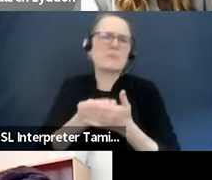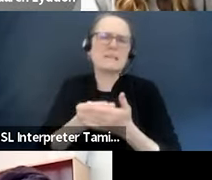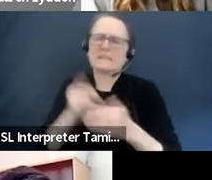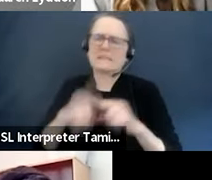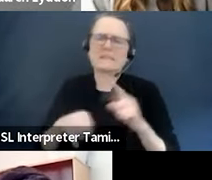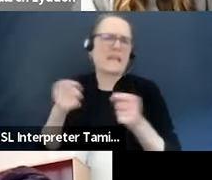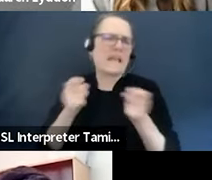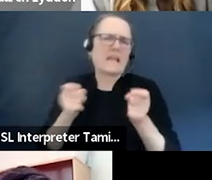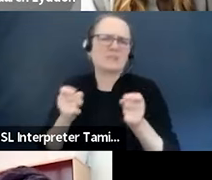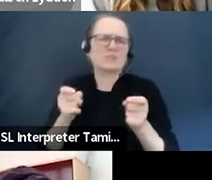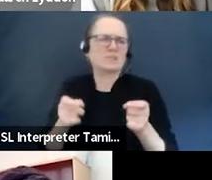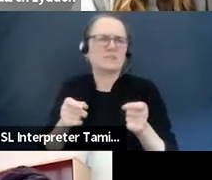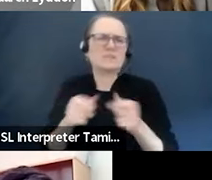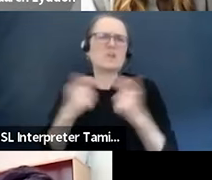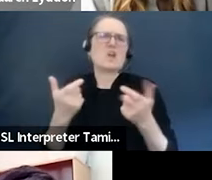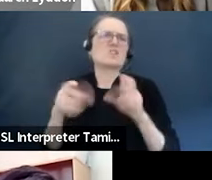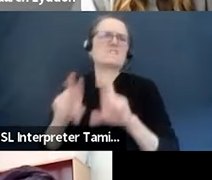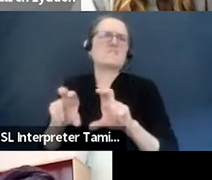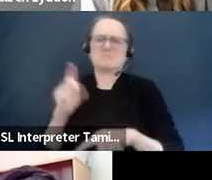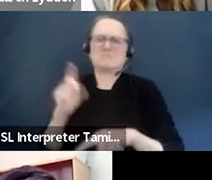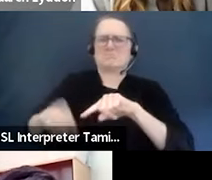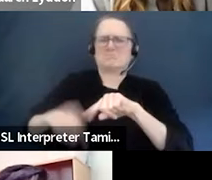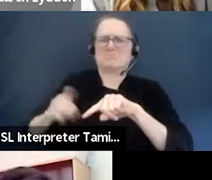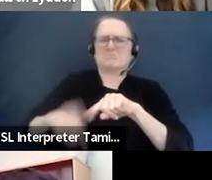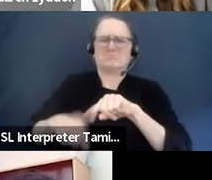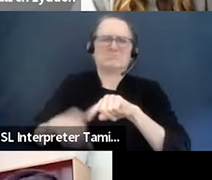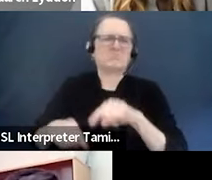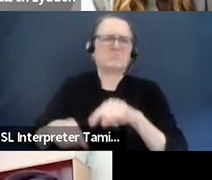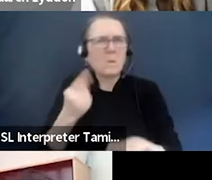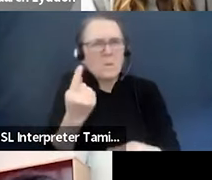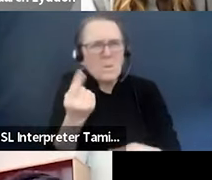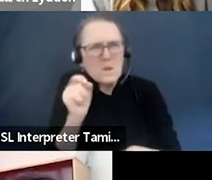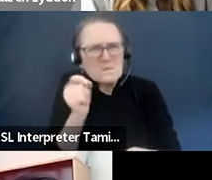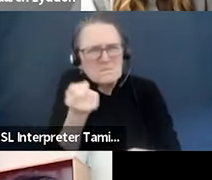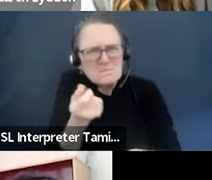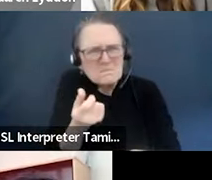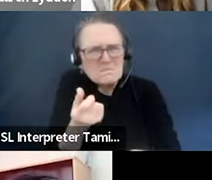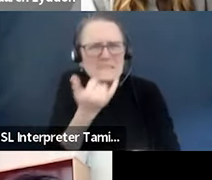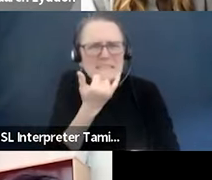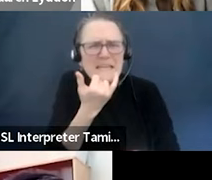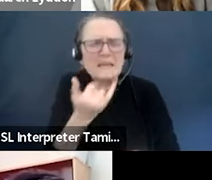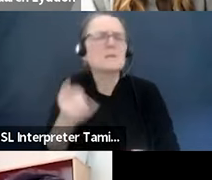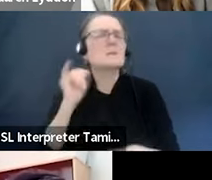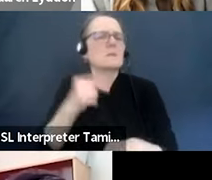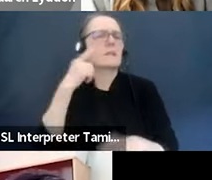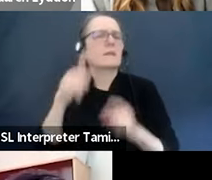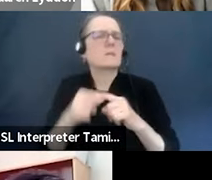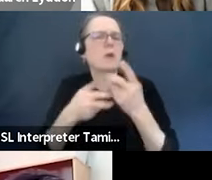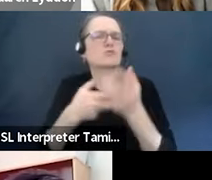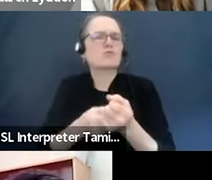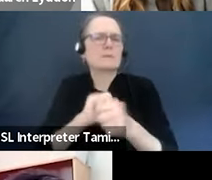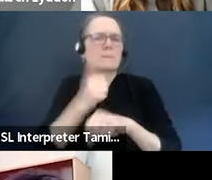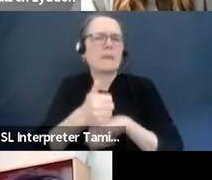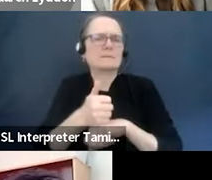idea of trust-based philanthropy, so the idea that whether it's money coming from